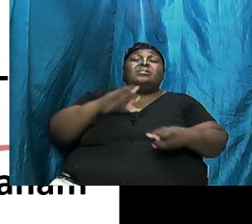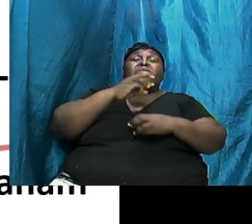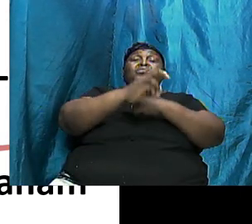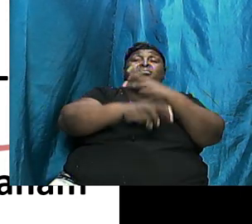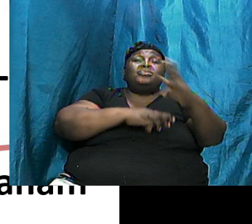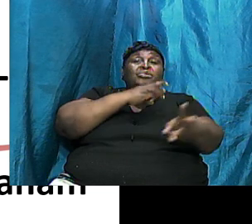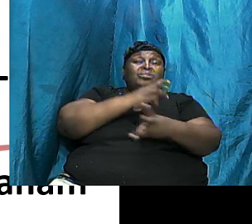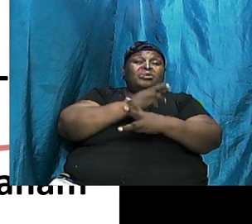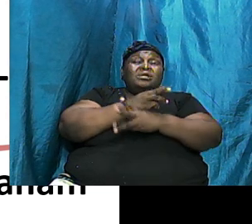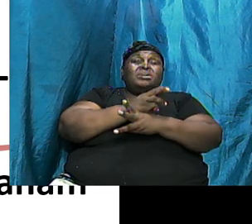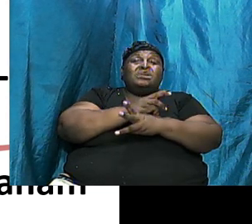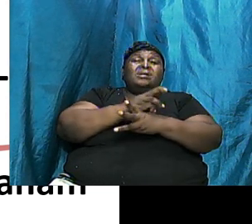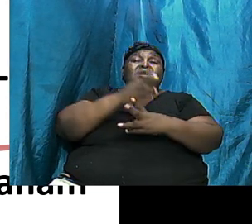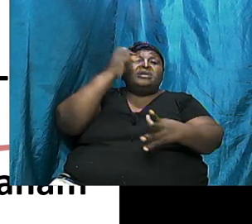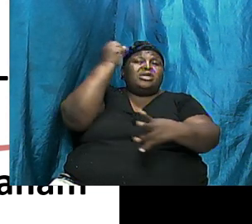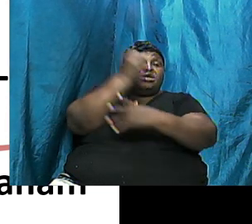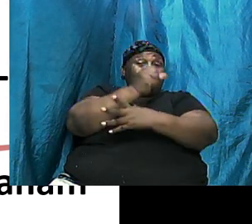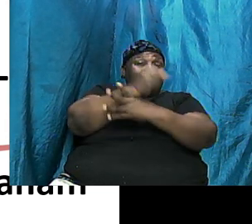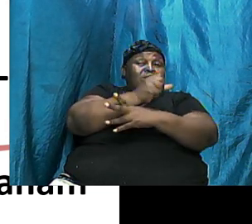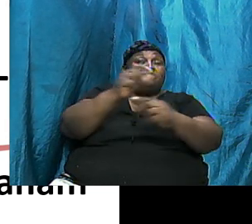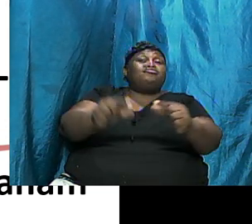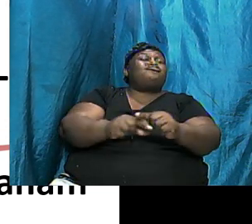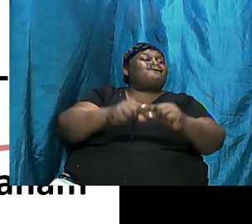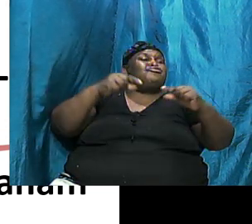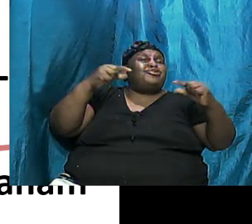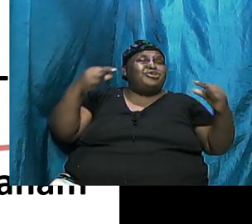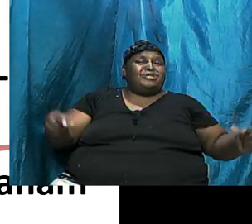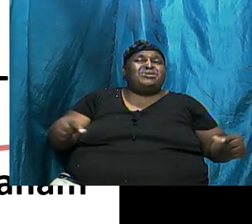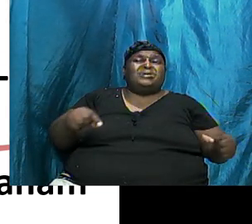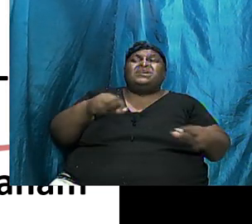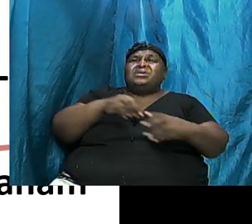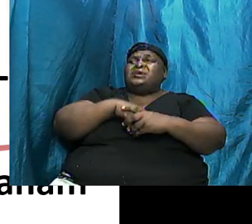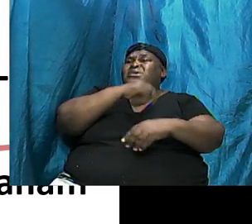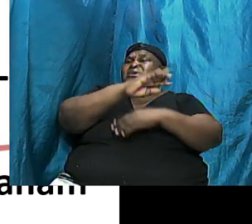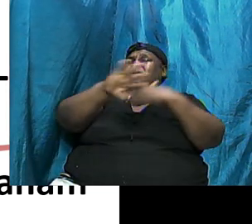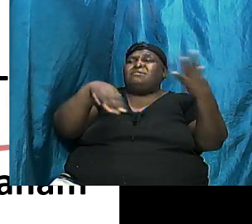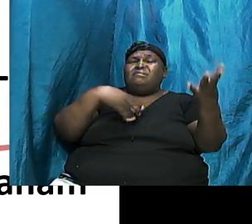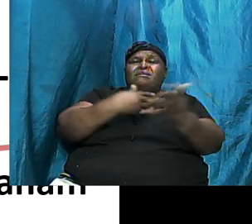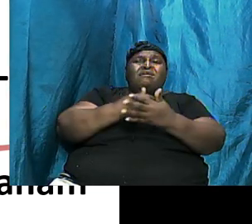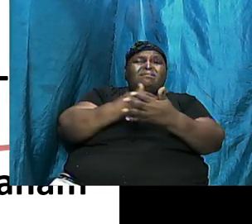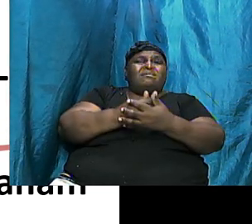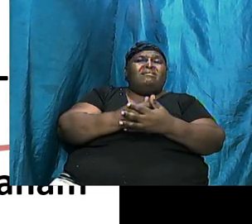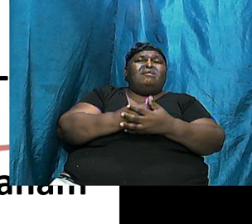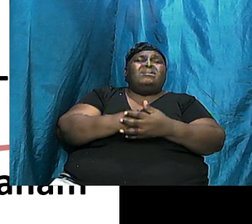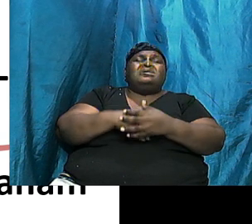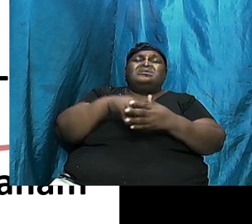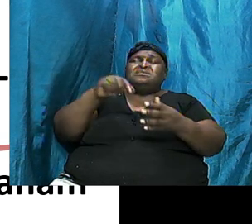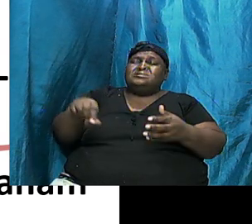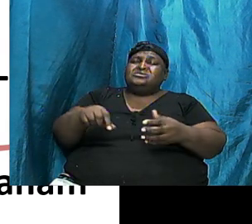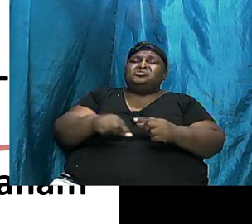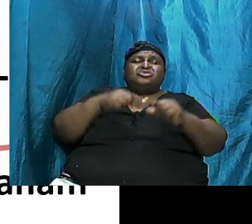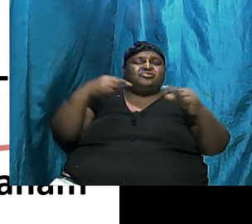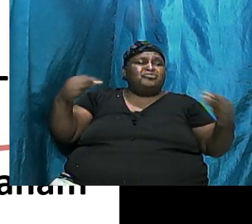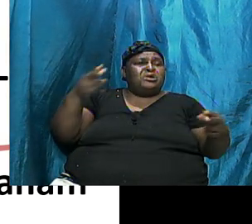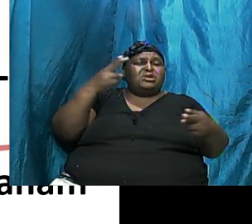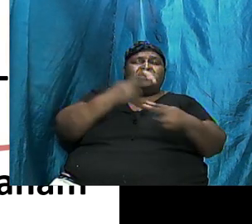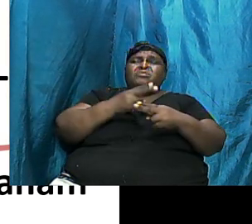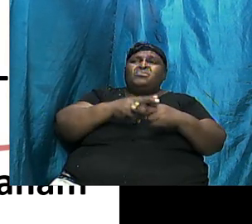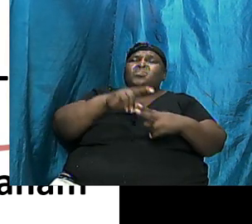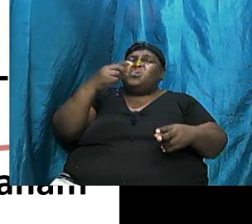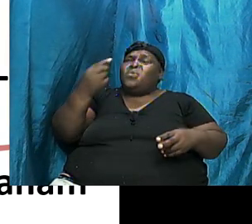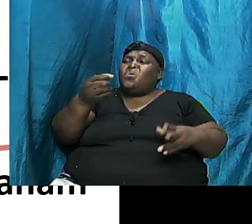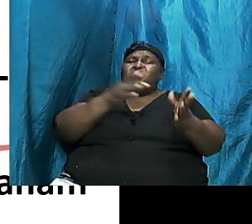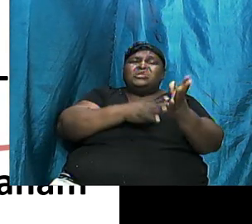And Abraham's Name Is Great In All That Sphere This Is A Great Name It Is Only